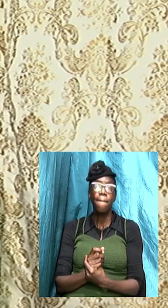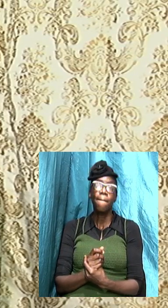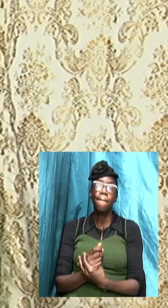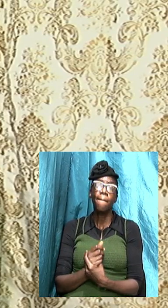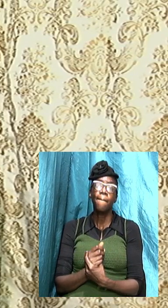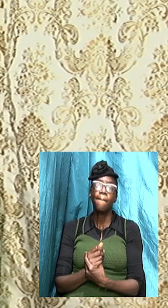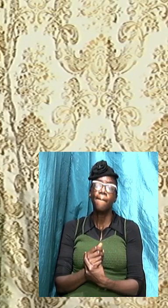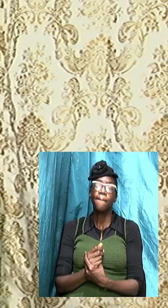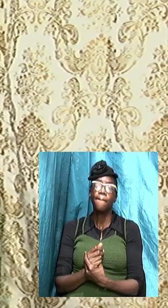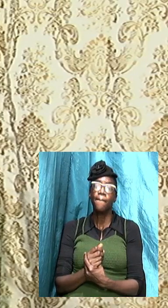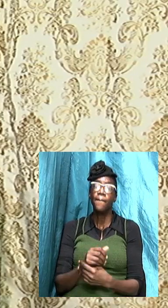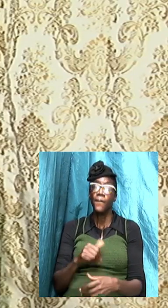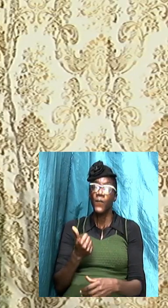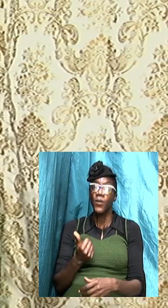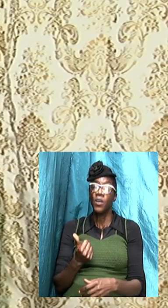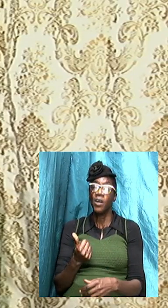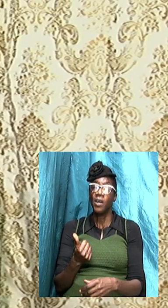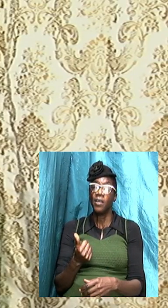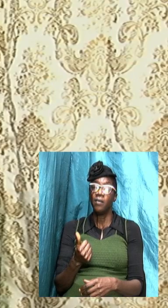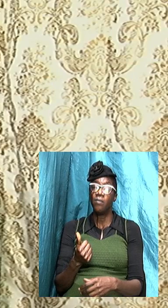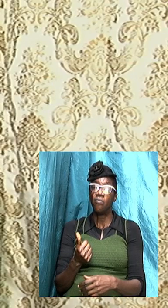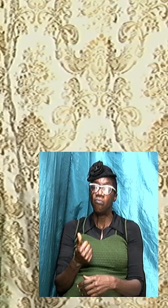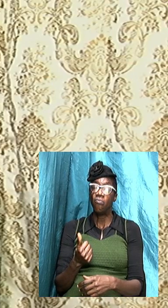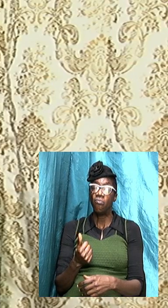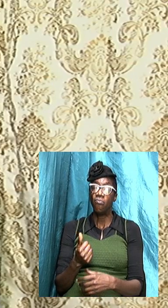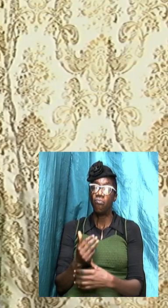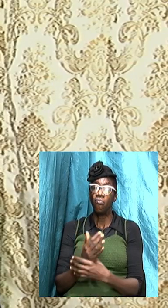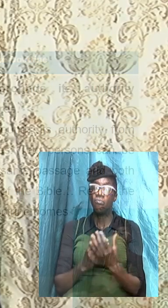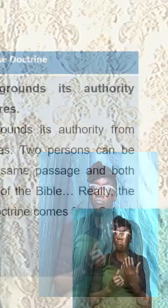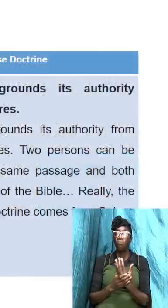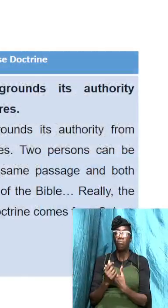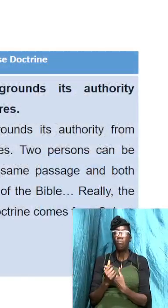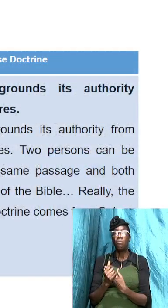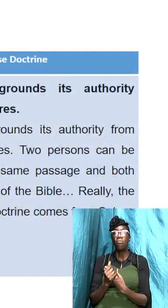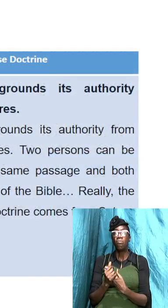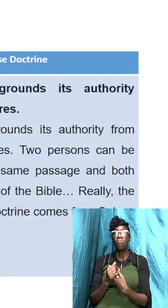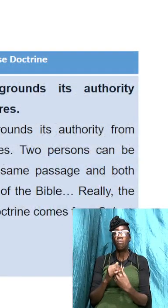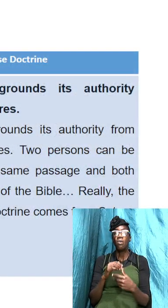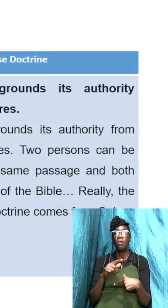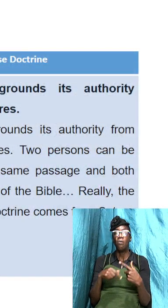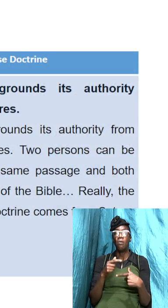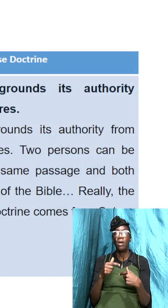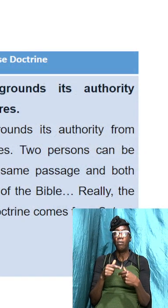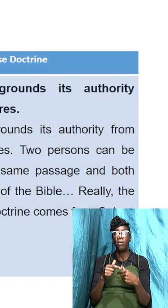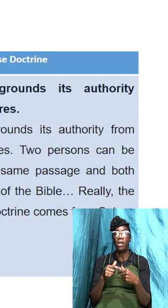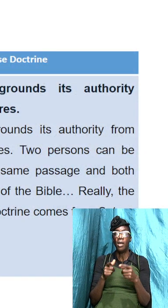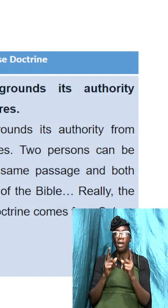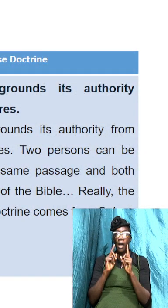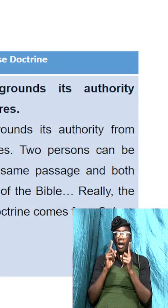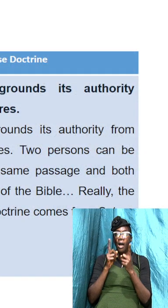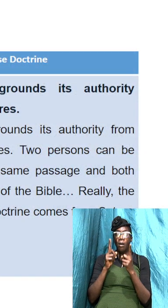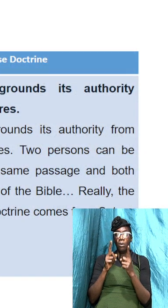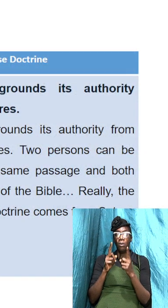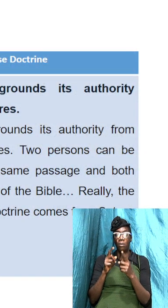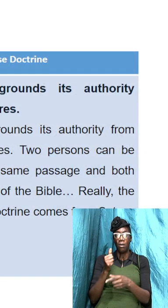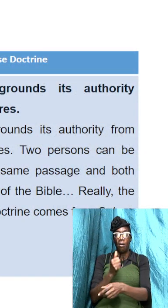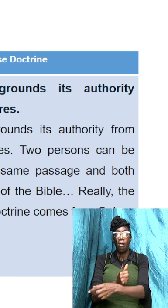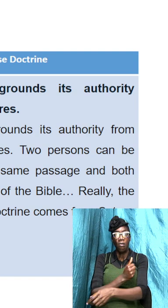on the other hand when we talk about authority